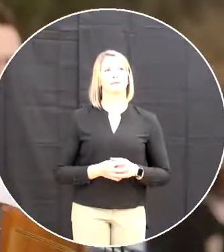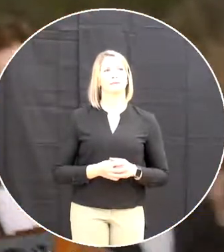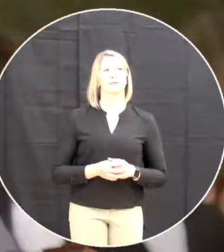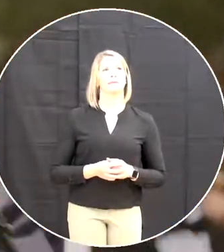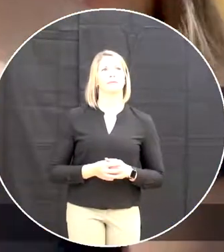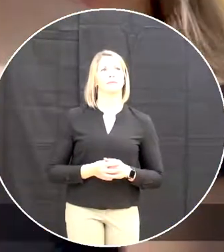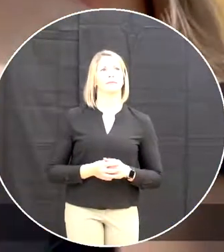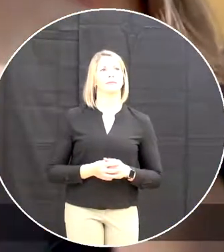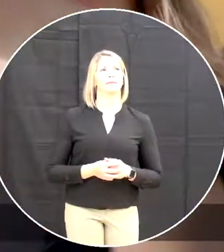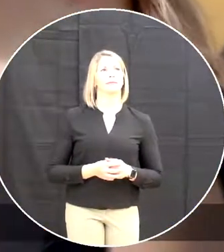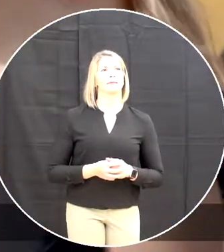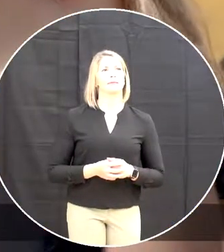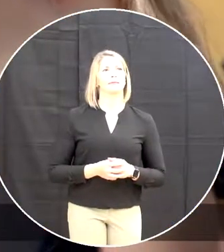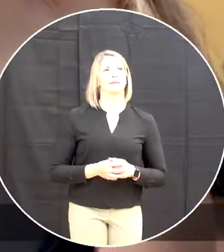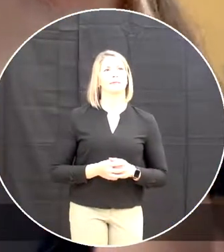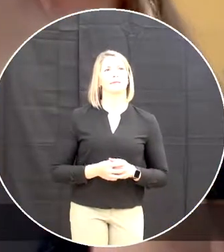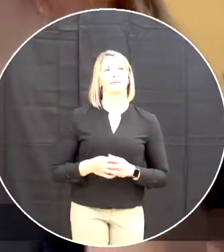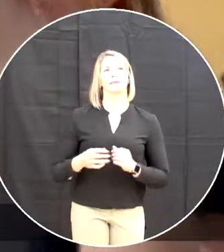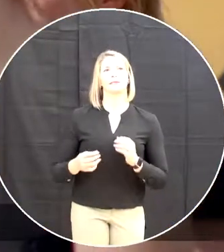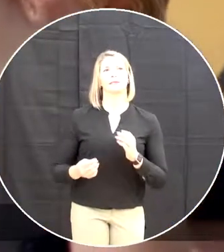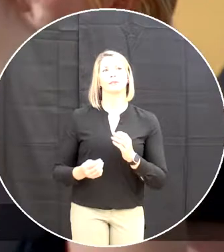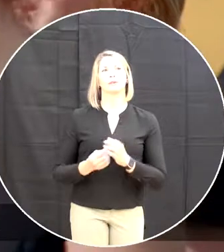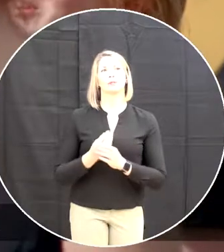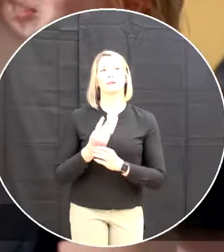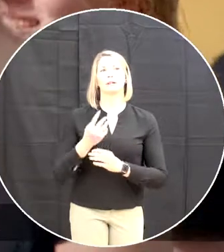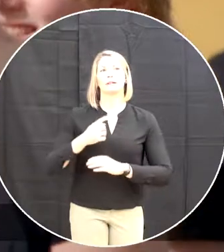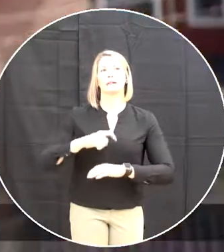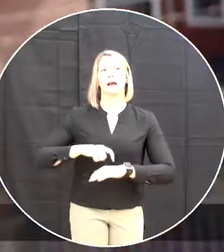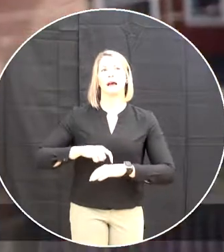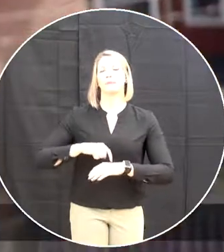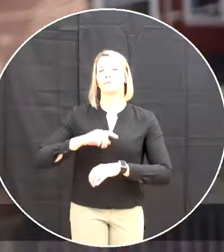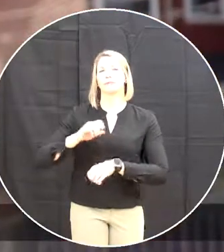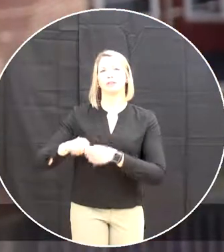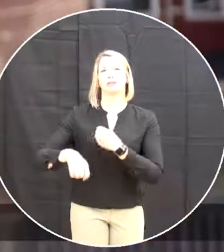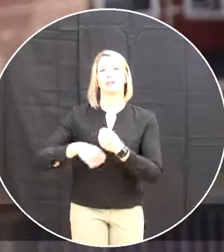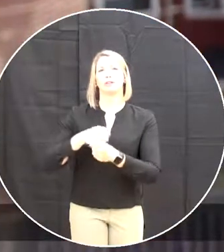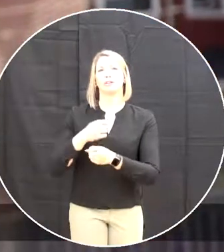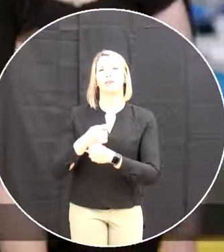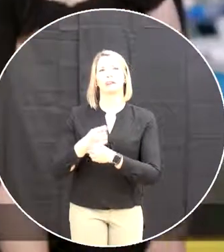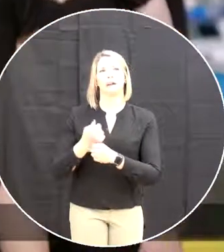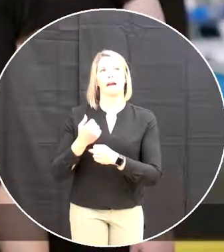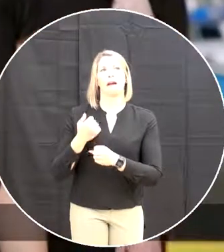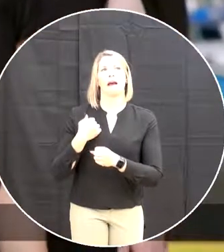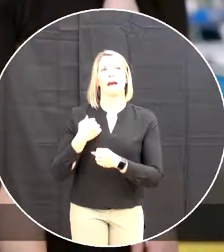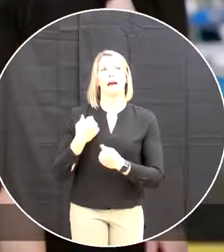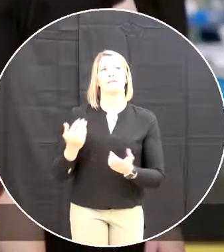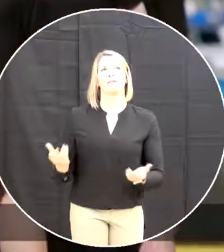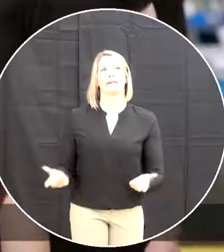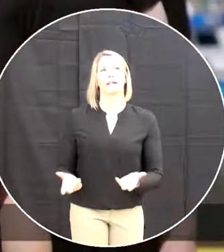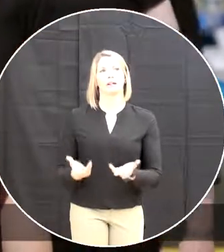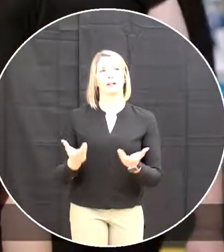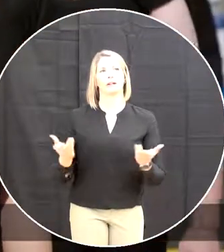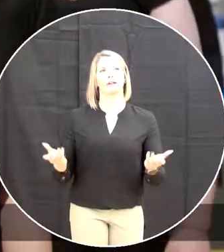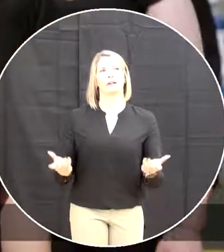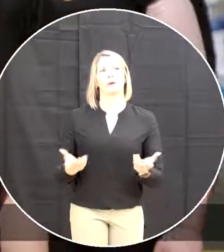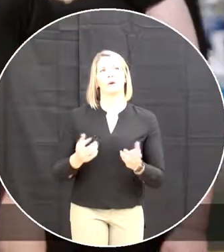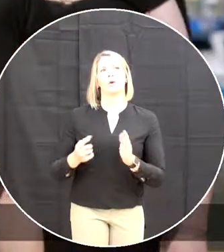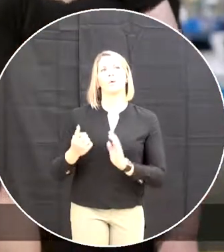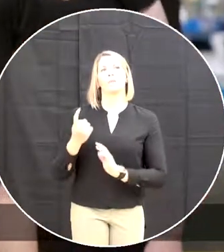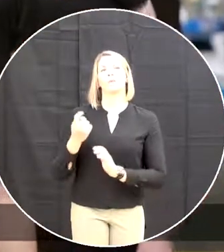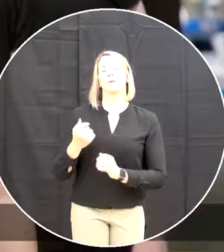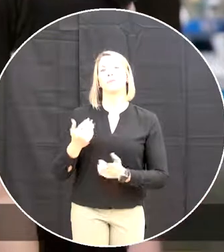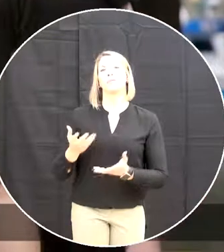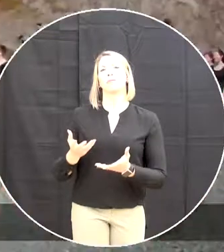the springtime long I hear your And so we lost the